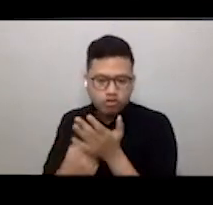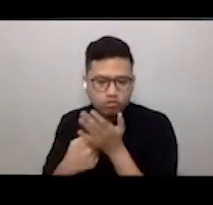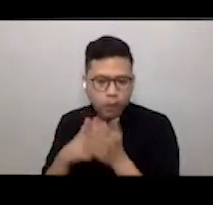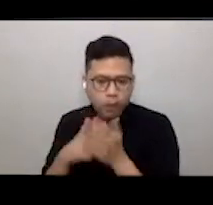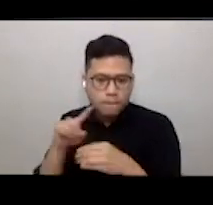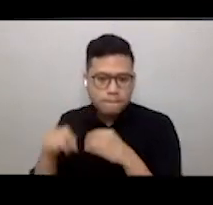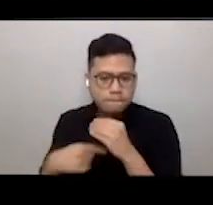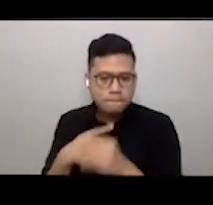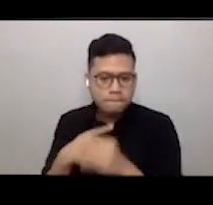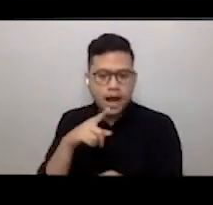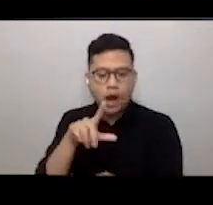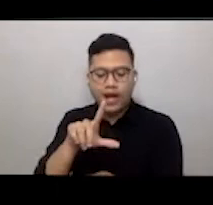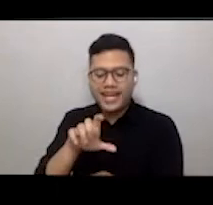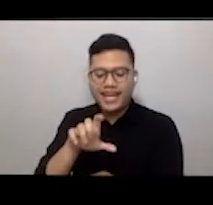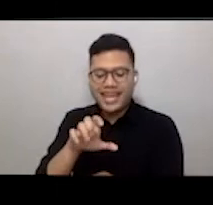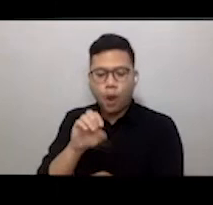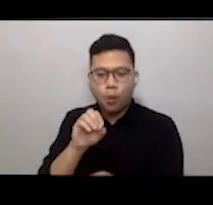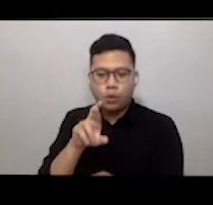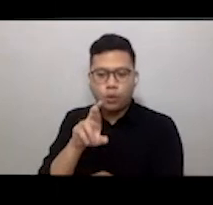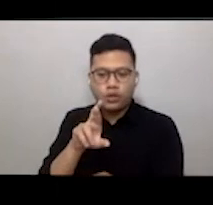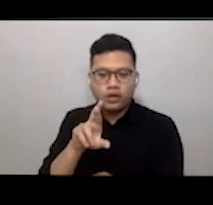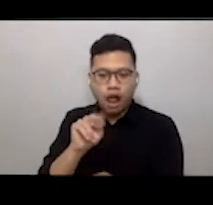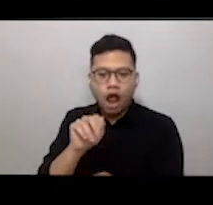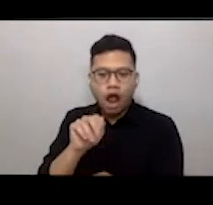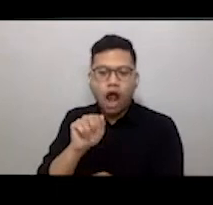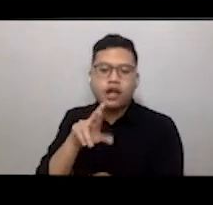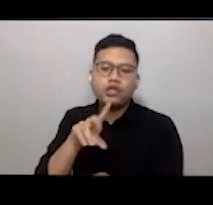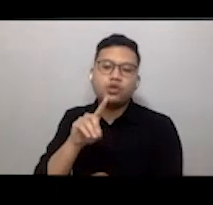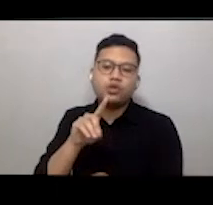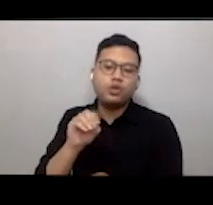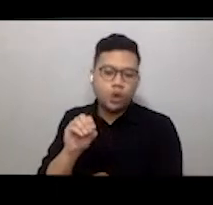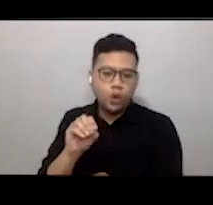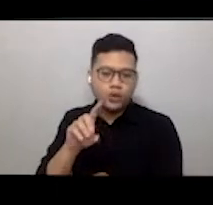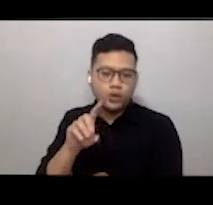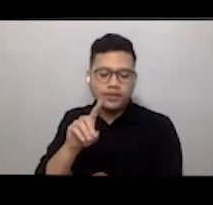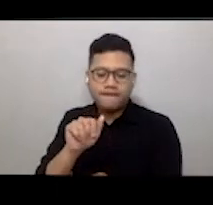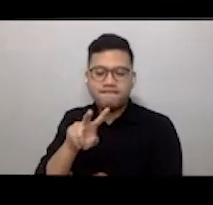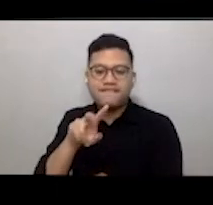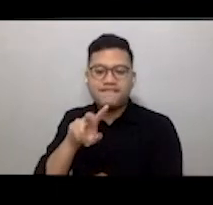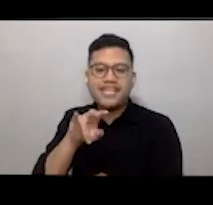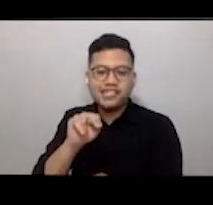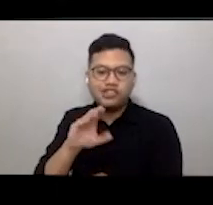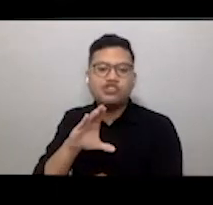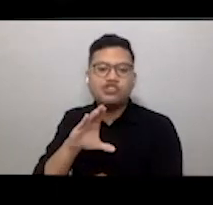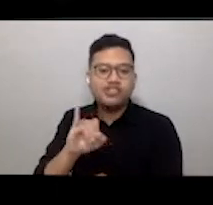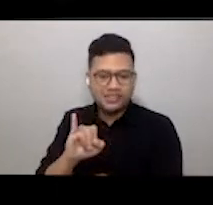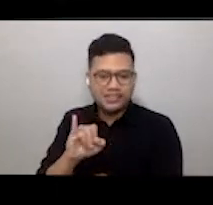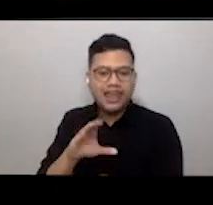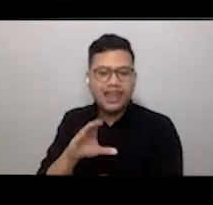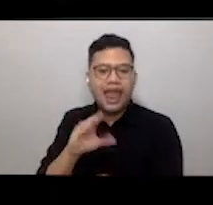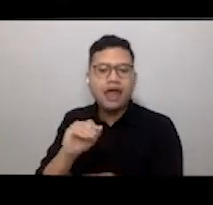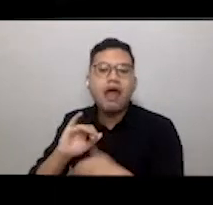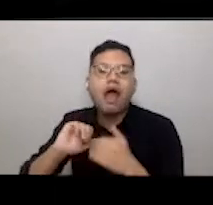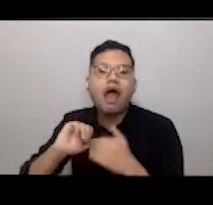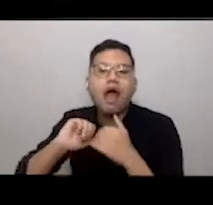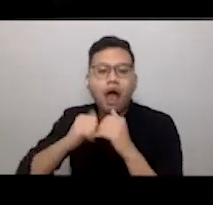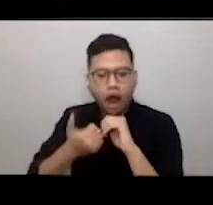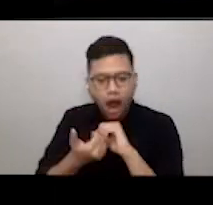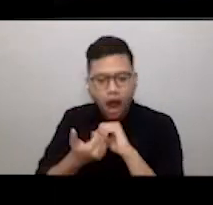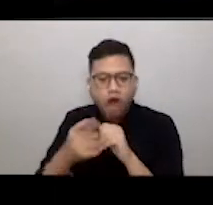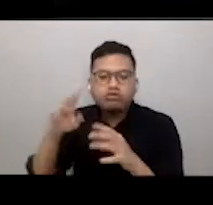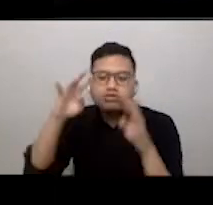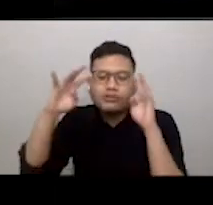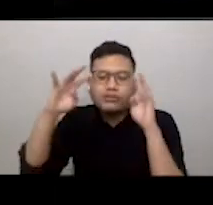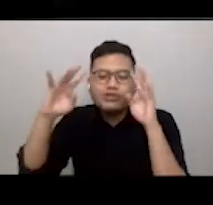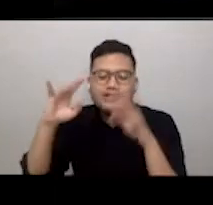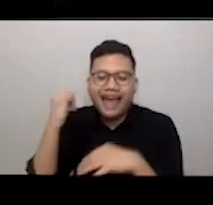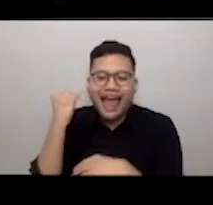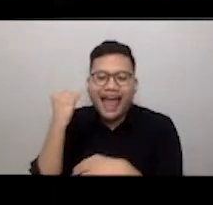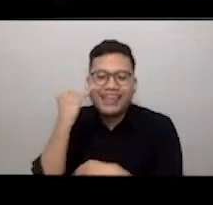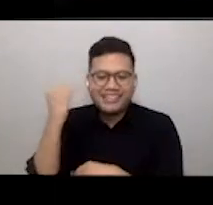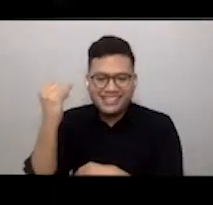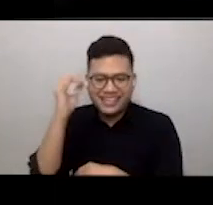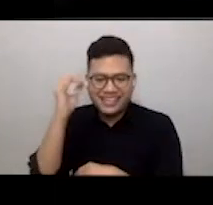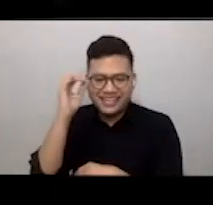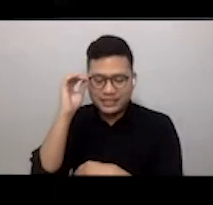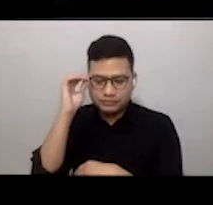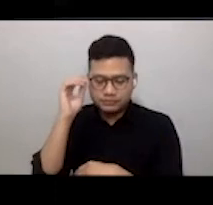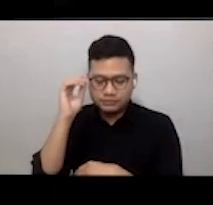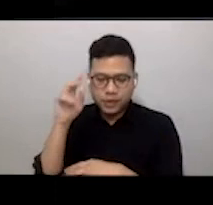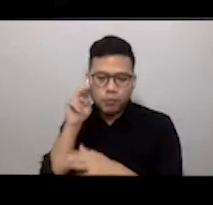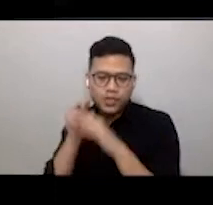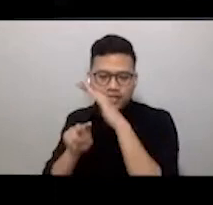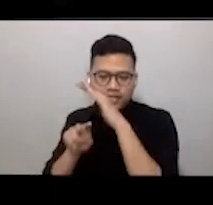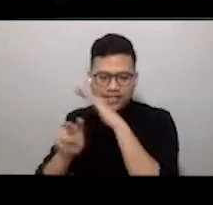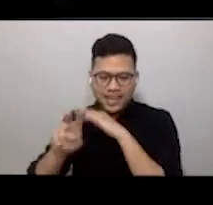Leonardo da Vinci, and how the 15th century anatomist artistic and conceptual ideas anticipated the